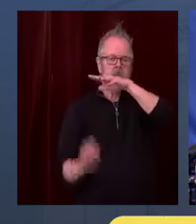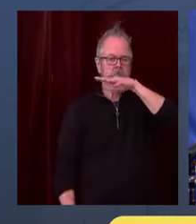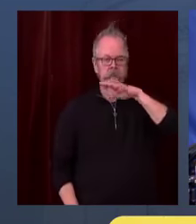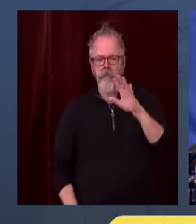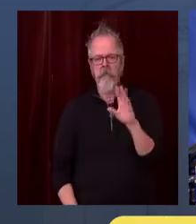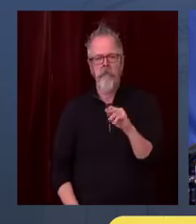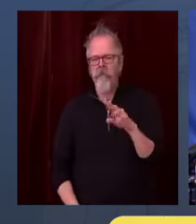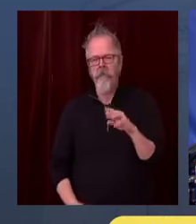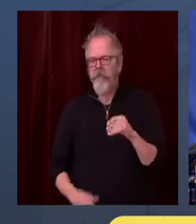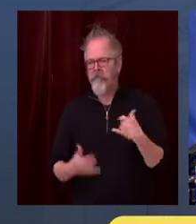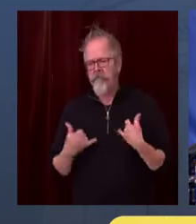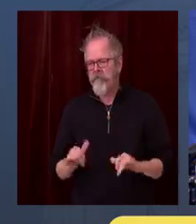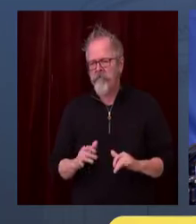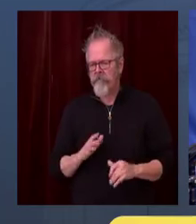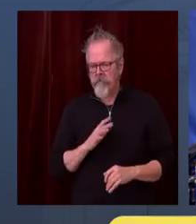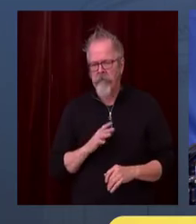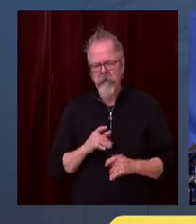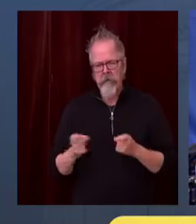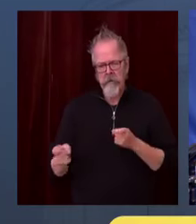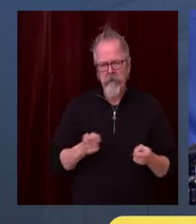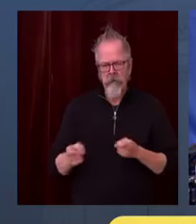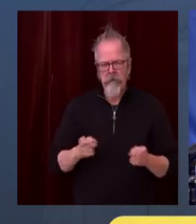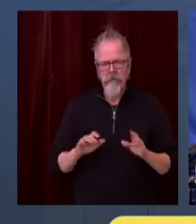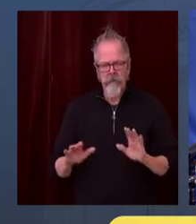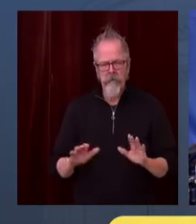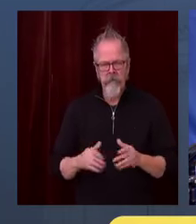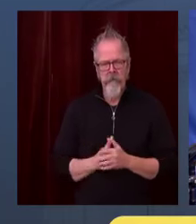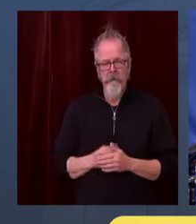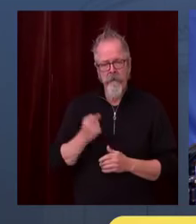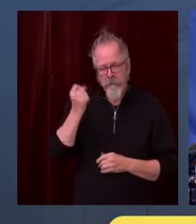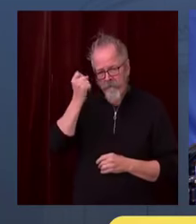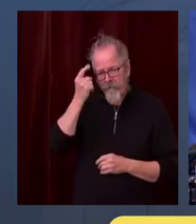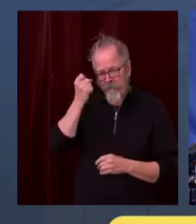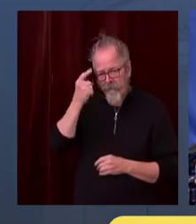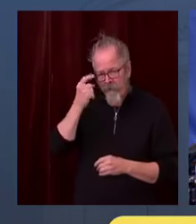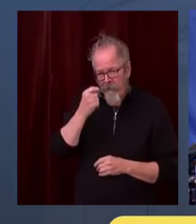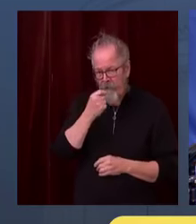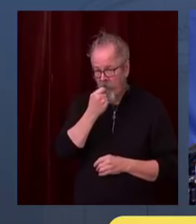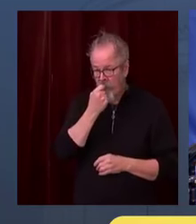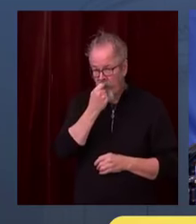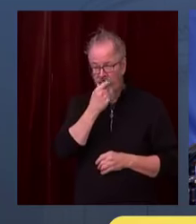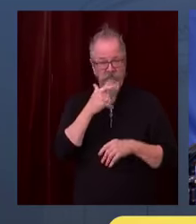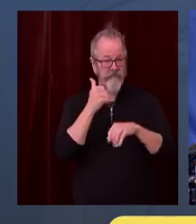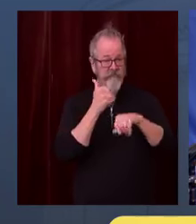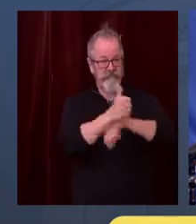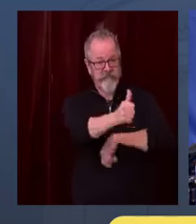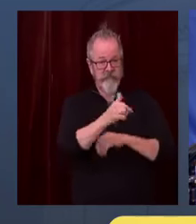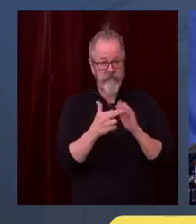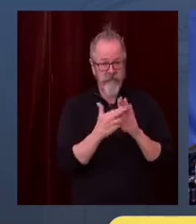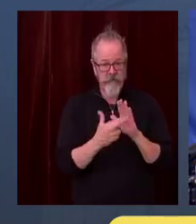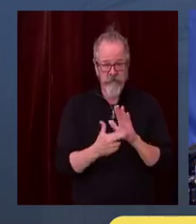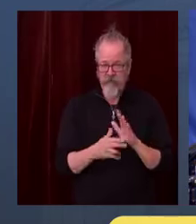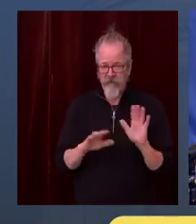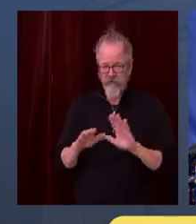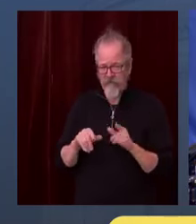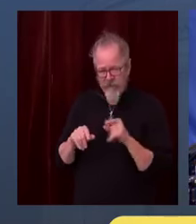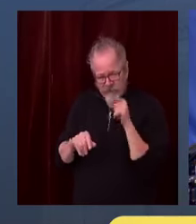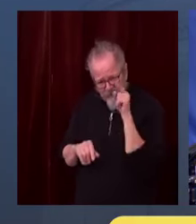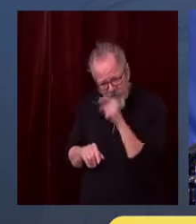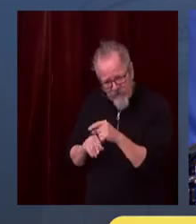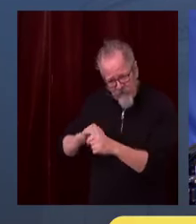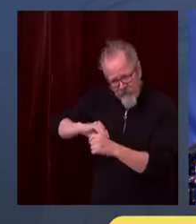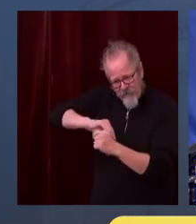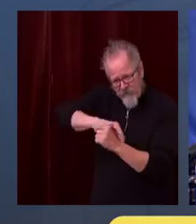caused 10 times more people to need unemployment insurance overnight. It took months for the department to build up its capacity